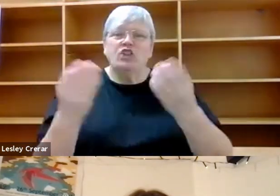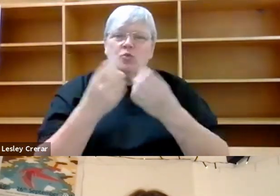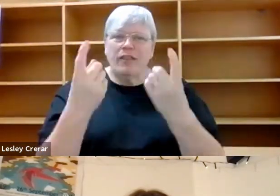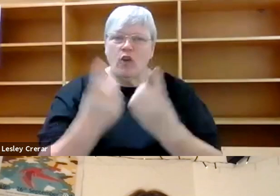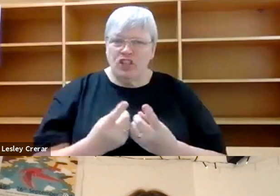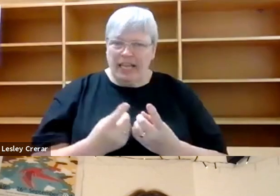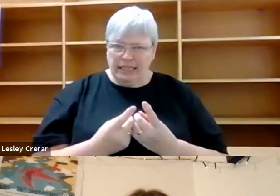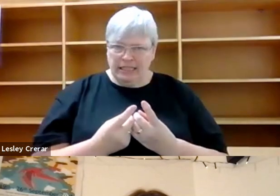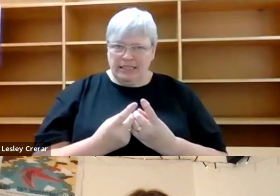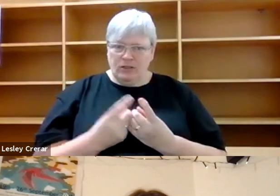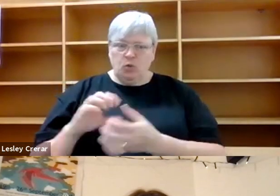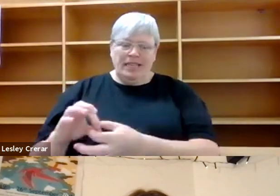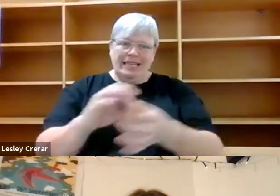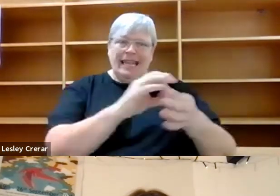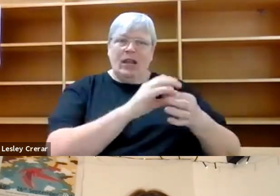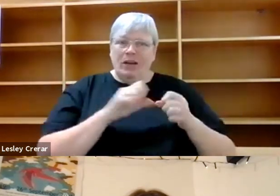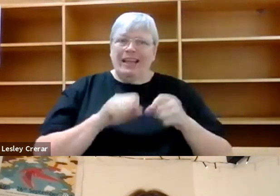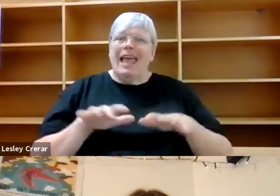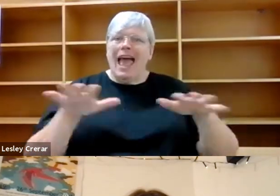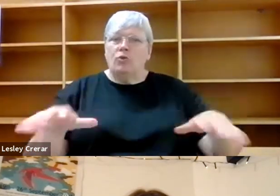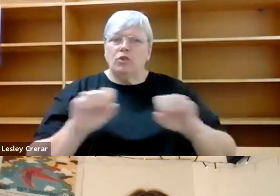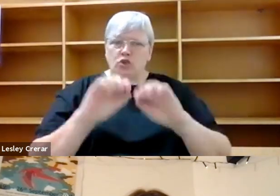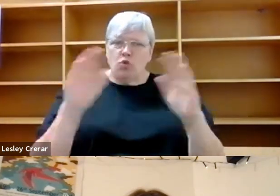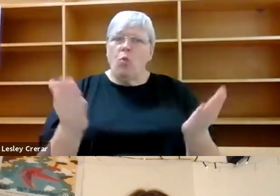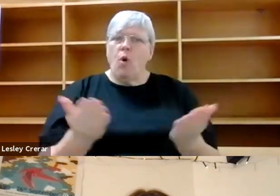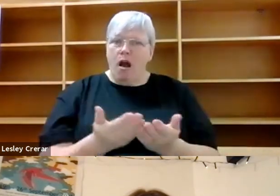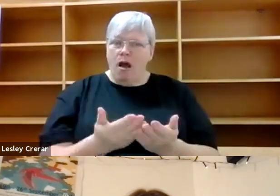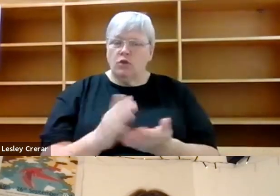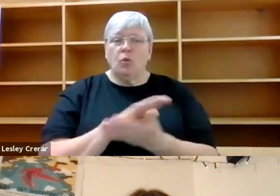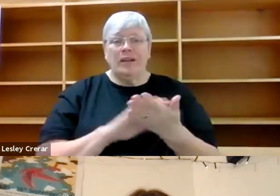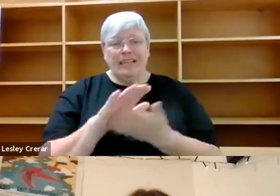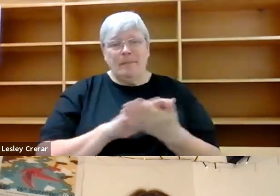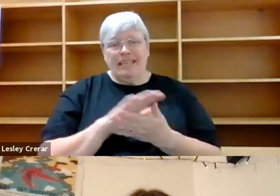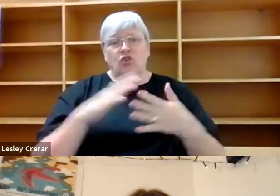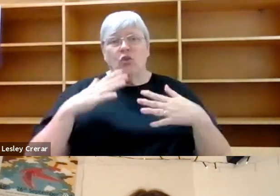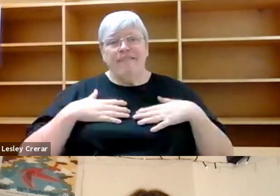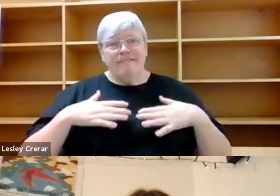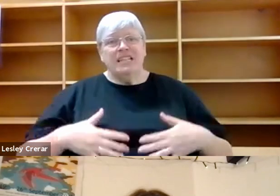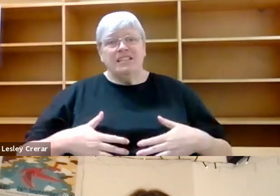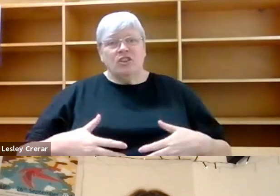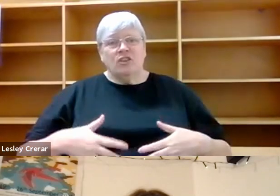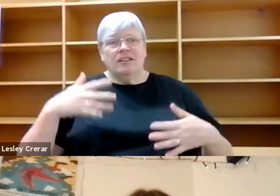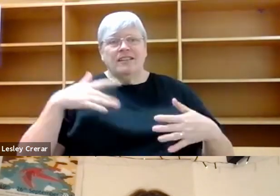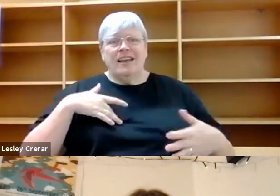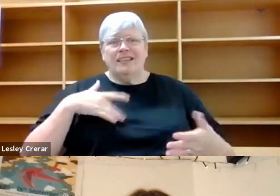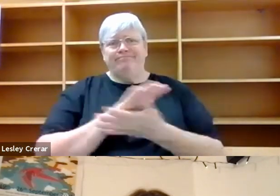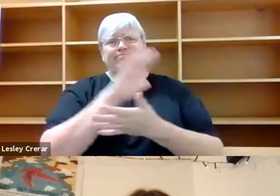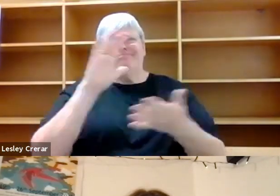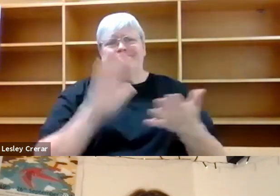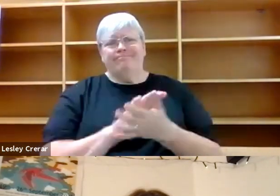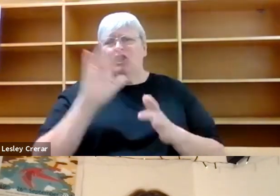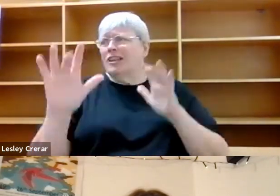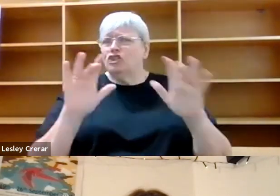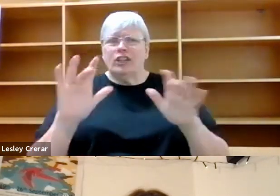out into the world. Um, what that means on a very physical body level is I take a great deal of pleasure from touching and collecting things.